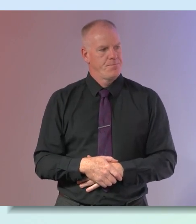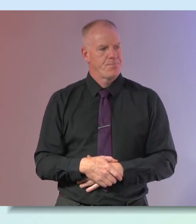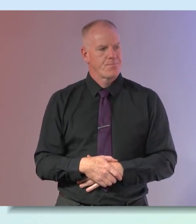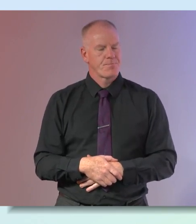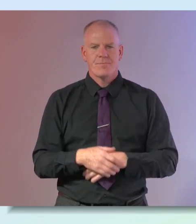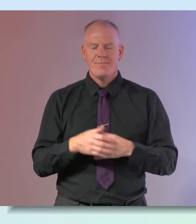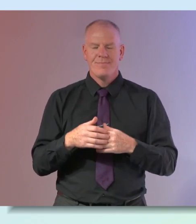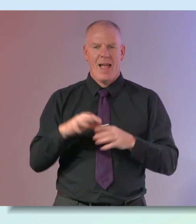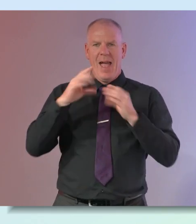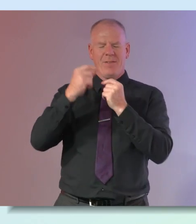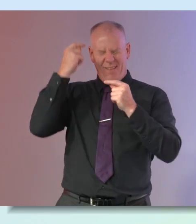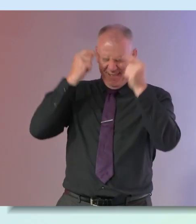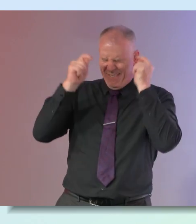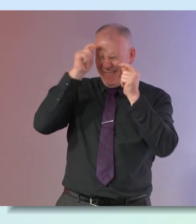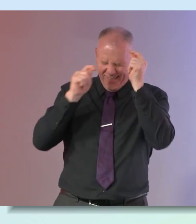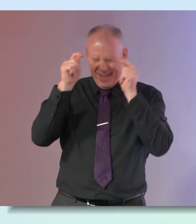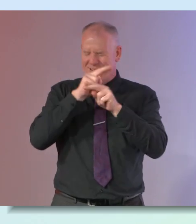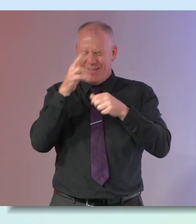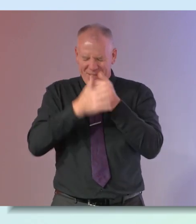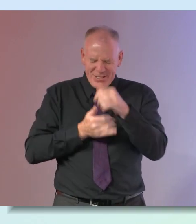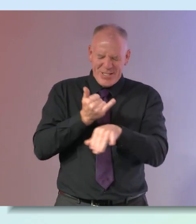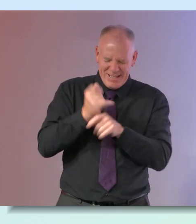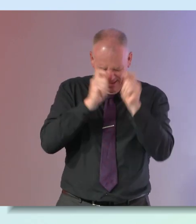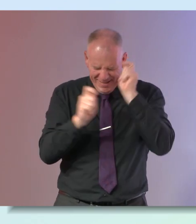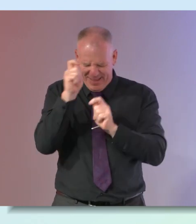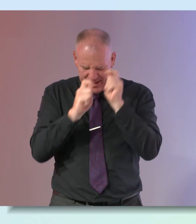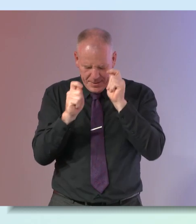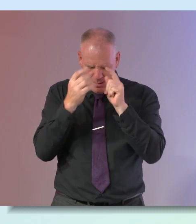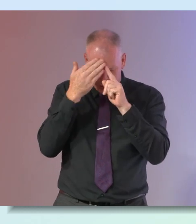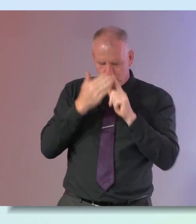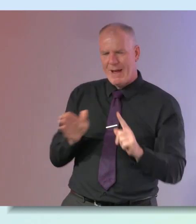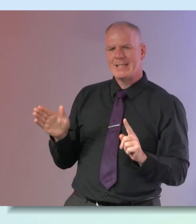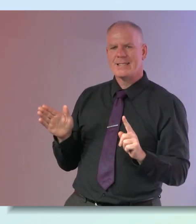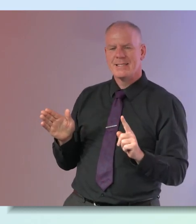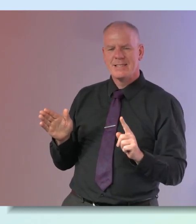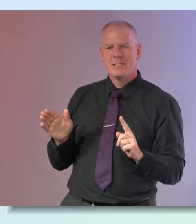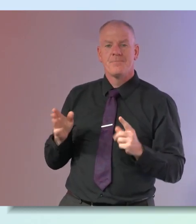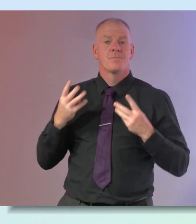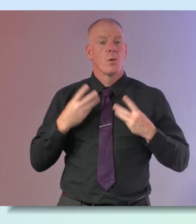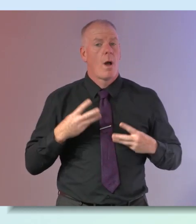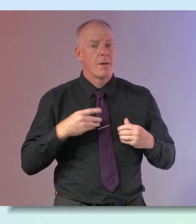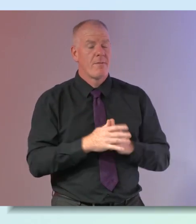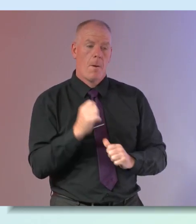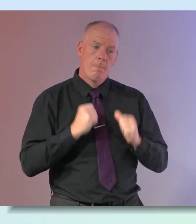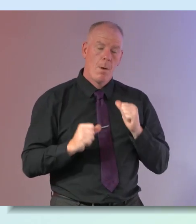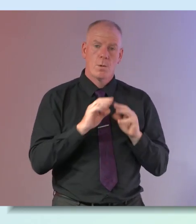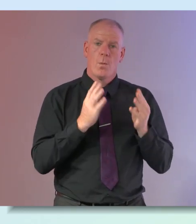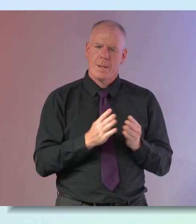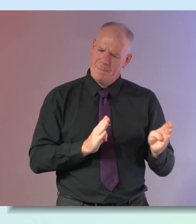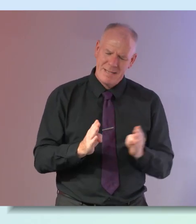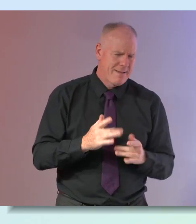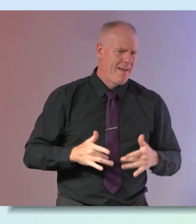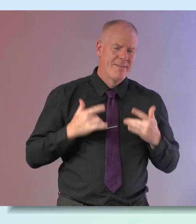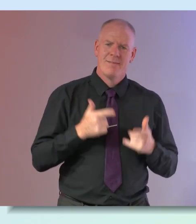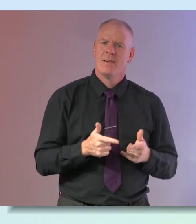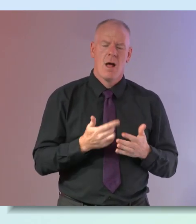this unfinished business going around in your brain and that's incredibly distracting women in a modern world have very very busy lives they